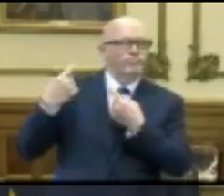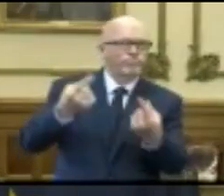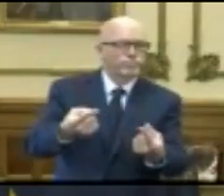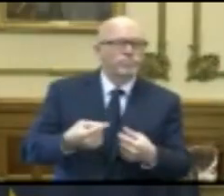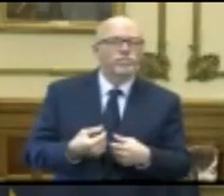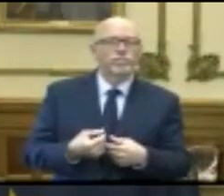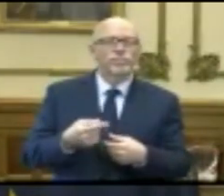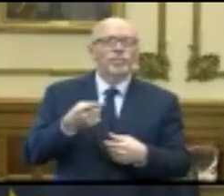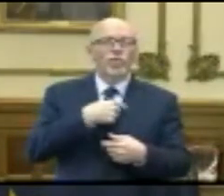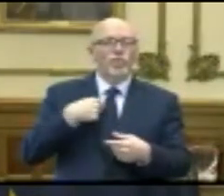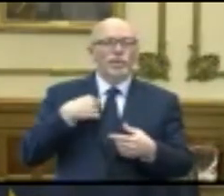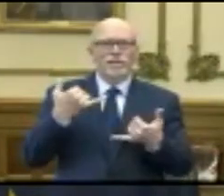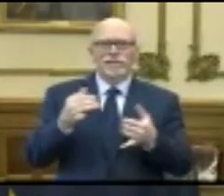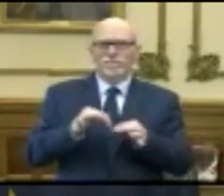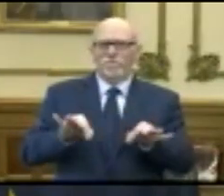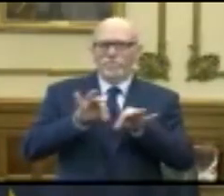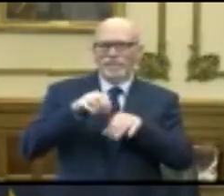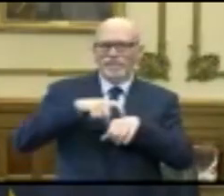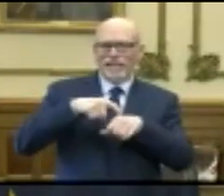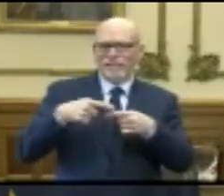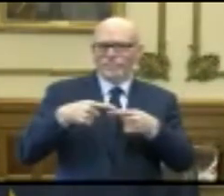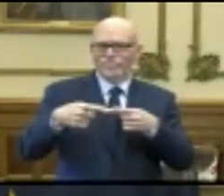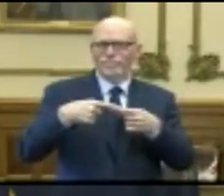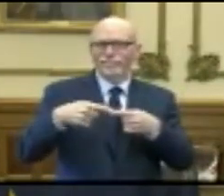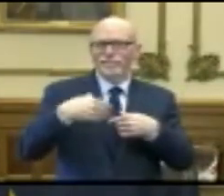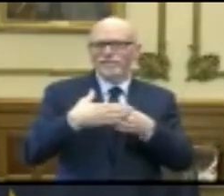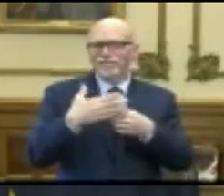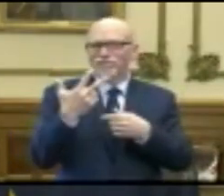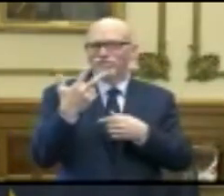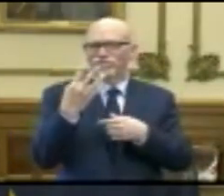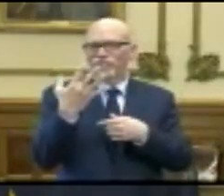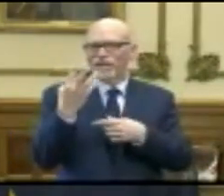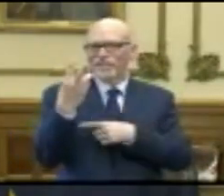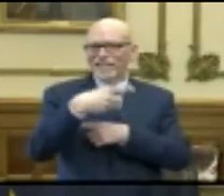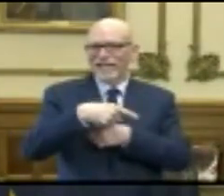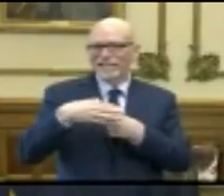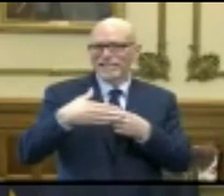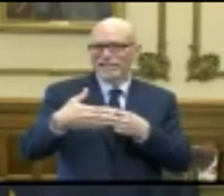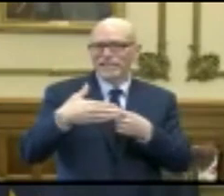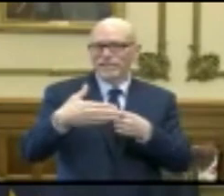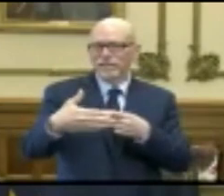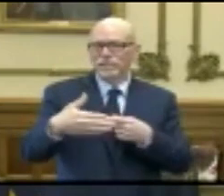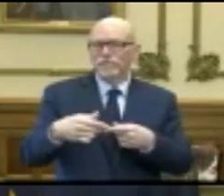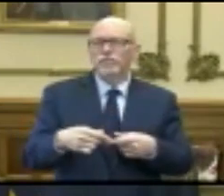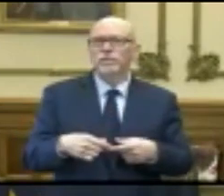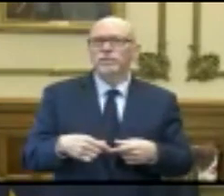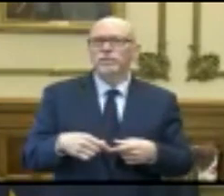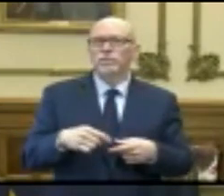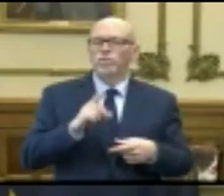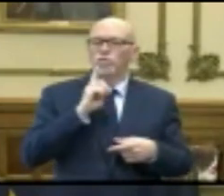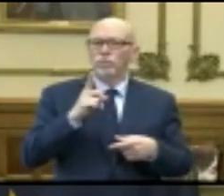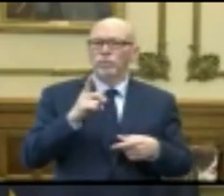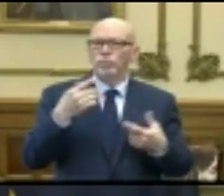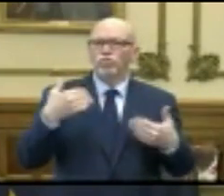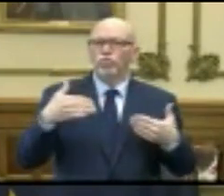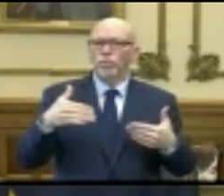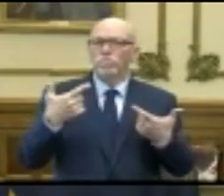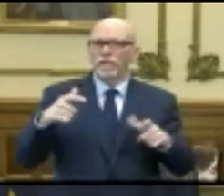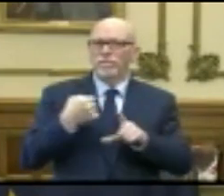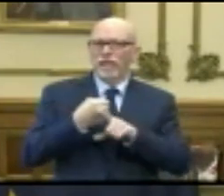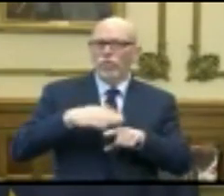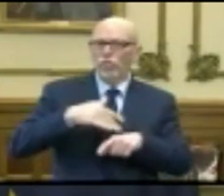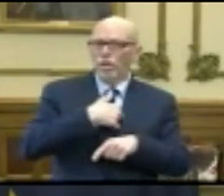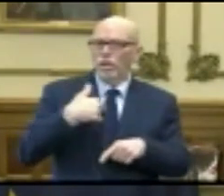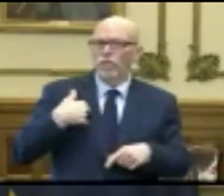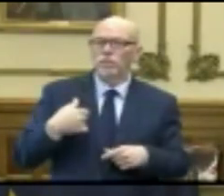Coronavirus pandemic from the statehouse, let's listen in. Three or four, five, six days is going to determine a lot for us. And